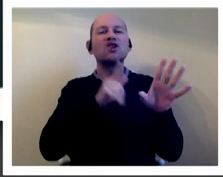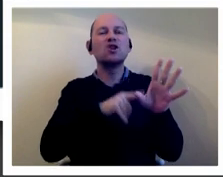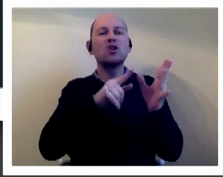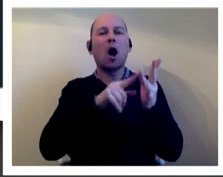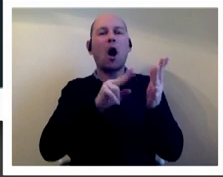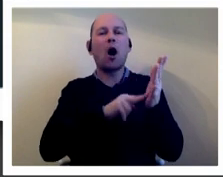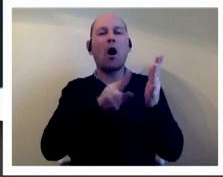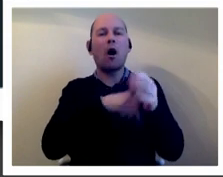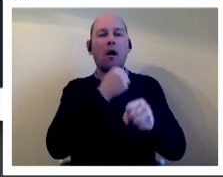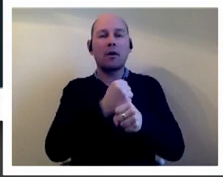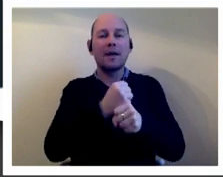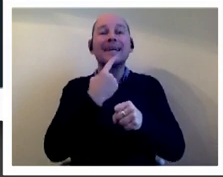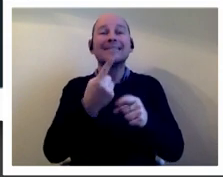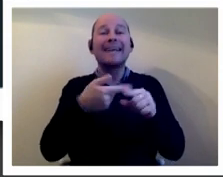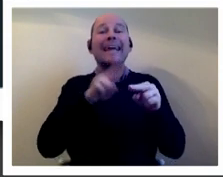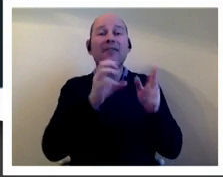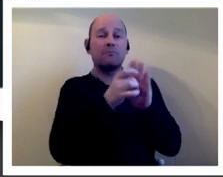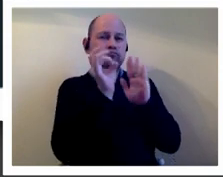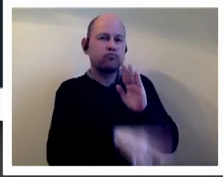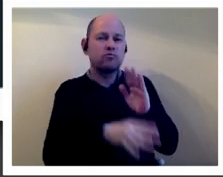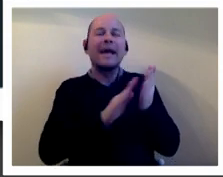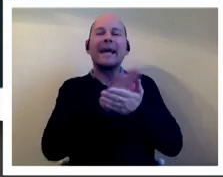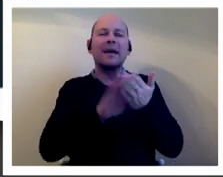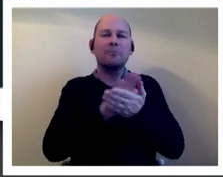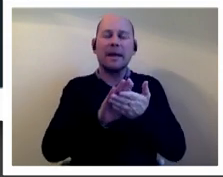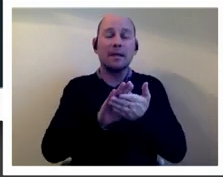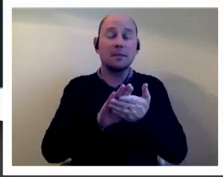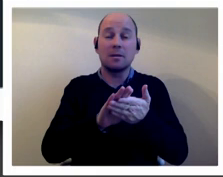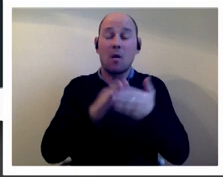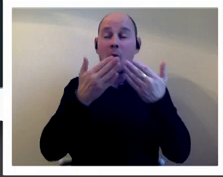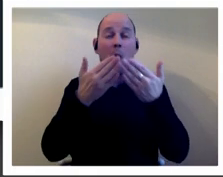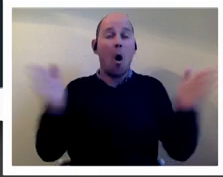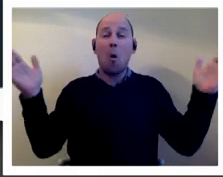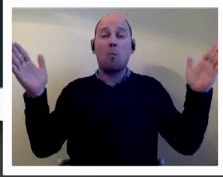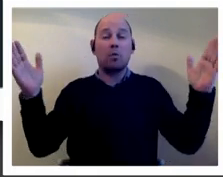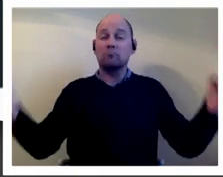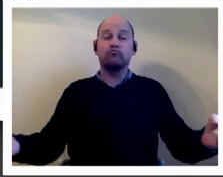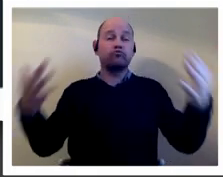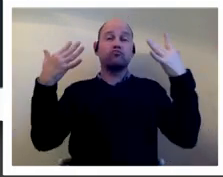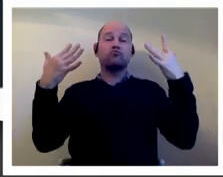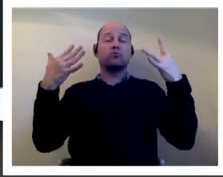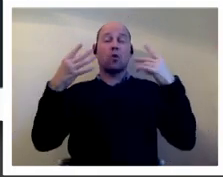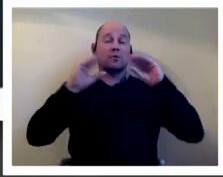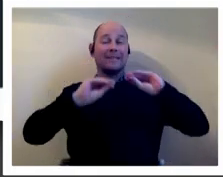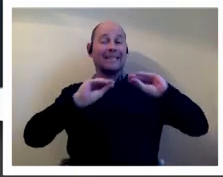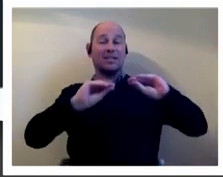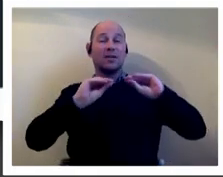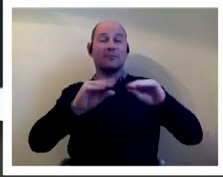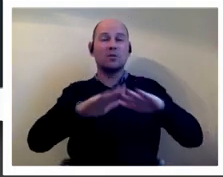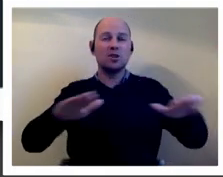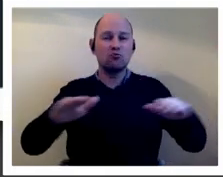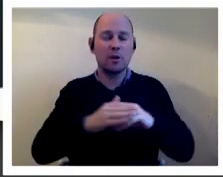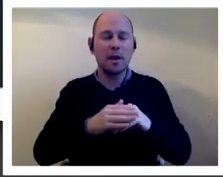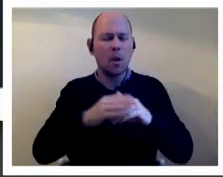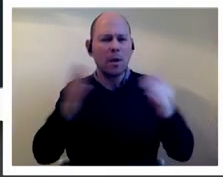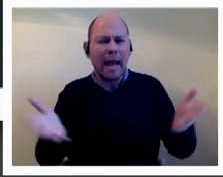would open the floodgates to very unsuitable material appearing in schools for the use of children and she said it would encourage many children to